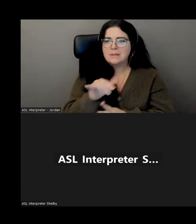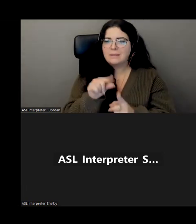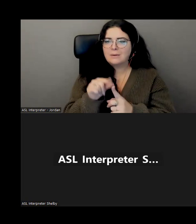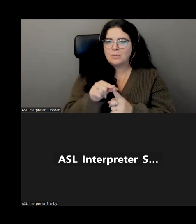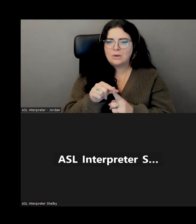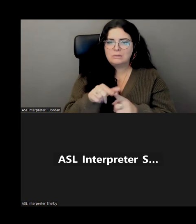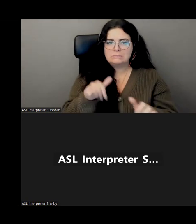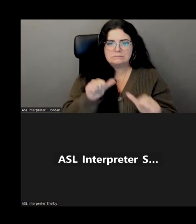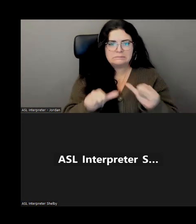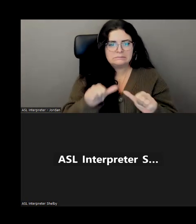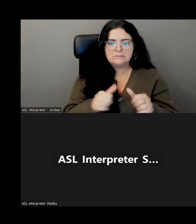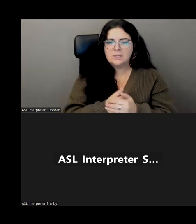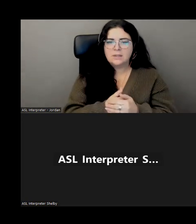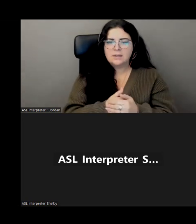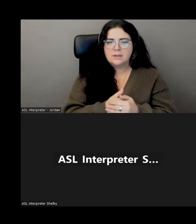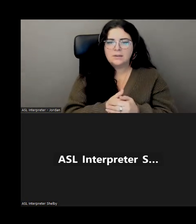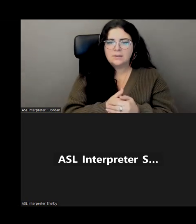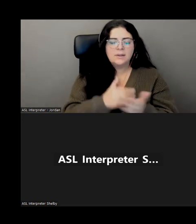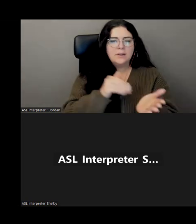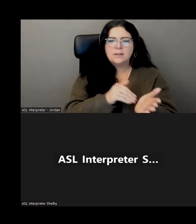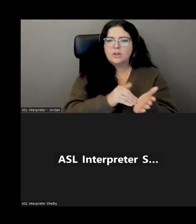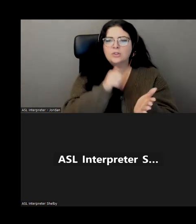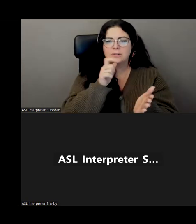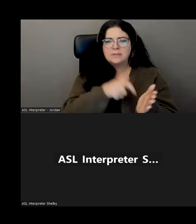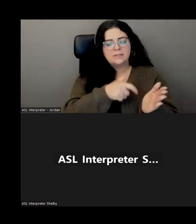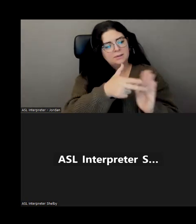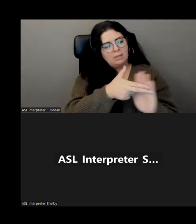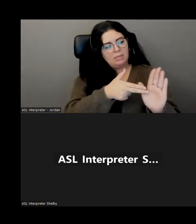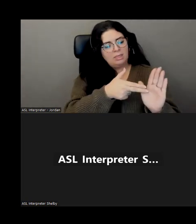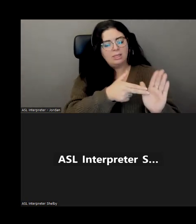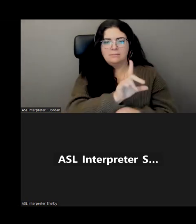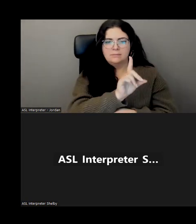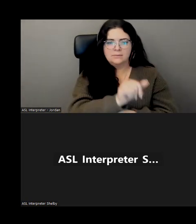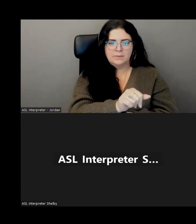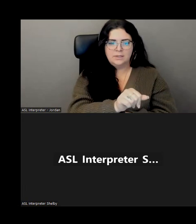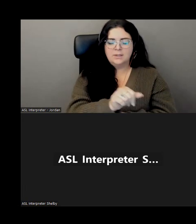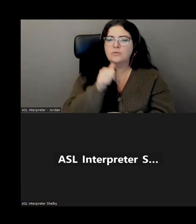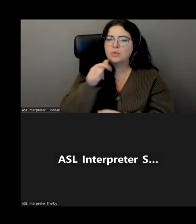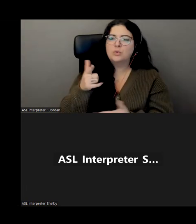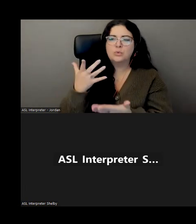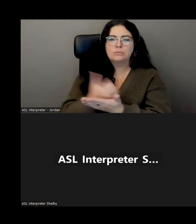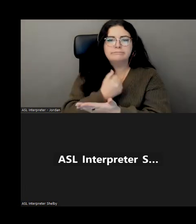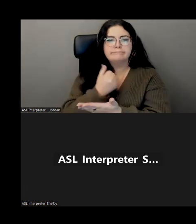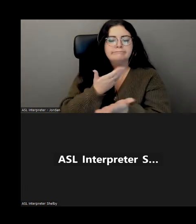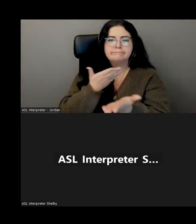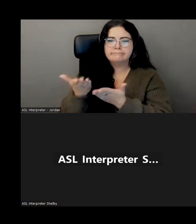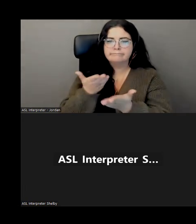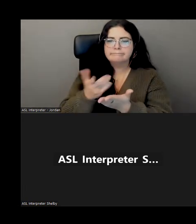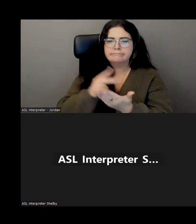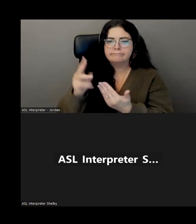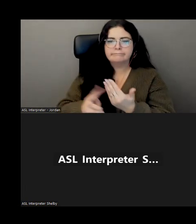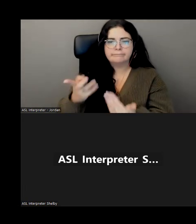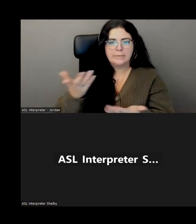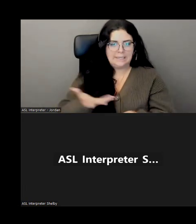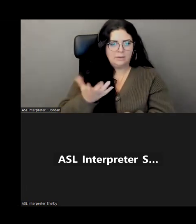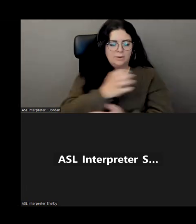it's not one that a doctor needs to prescribe us in order to receive services at Empower. Empower services people